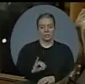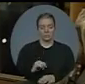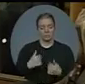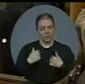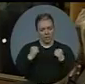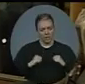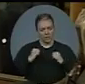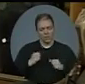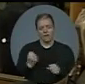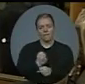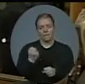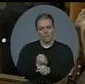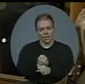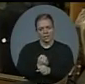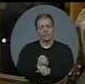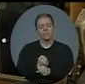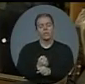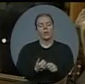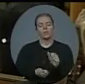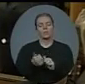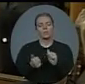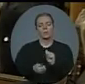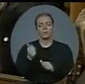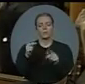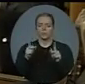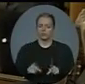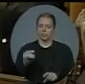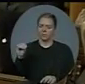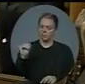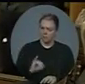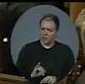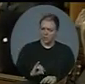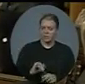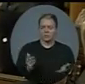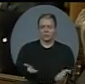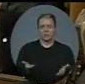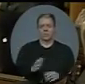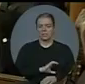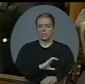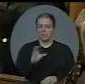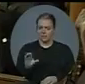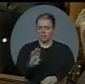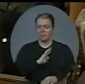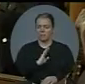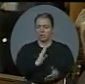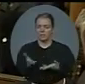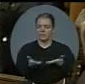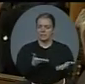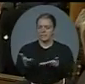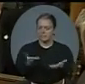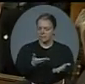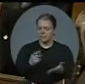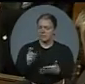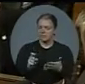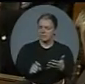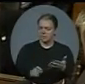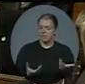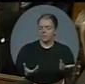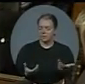immigrants to come to this country and for them to get here sooner. That's important. We need it for industry. We need families to be reunited.